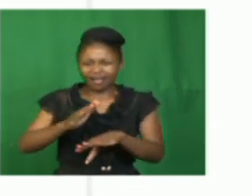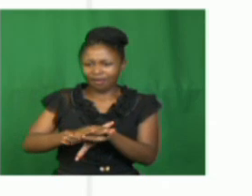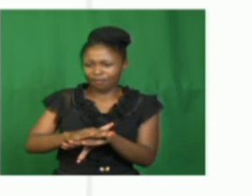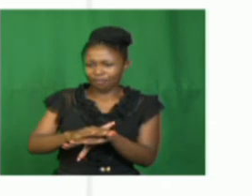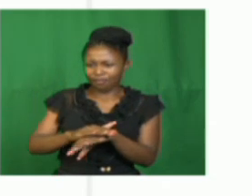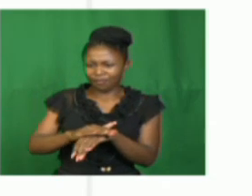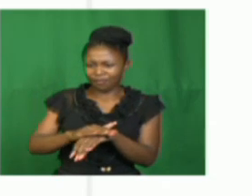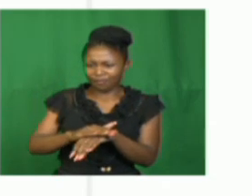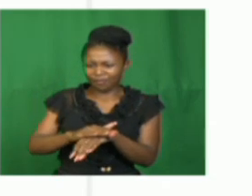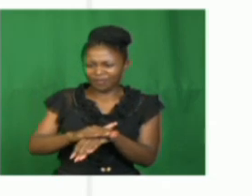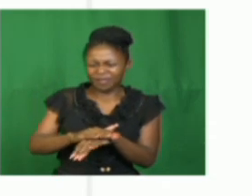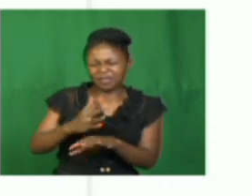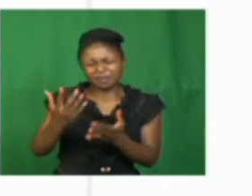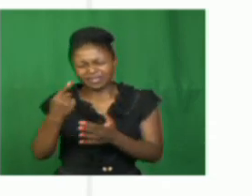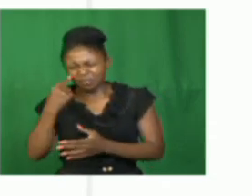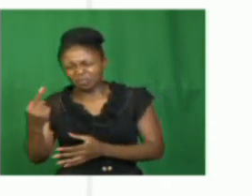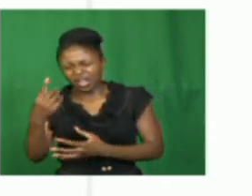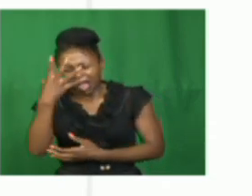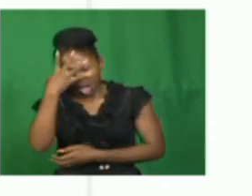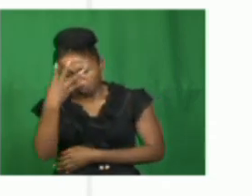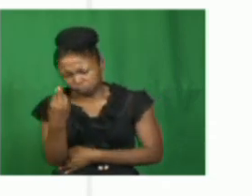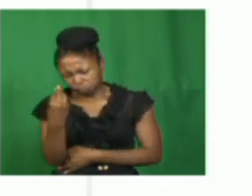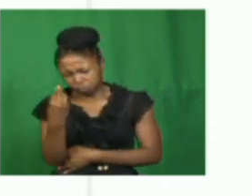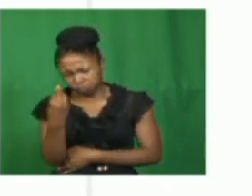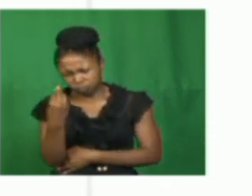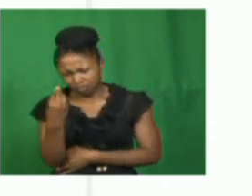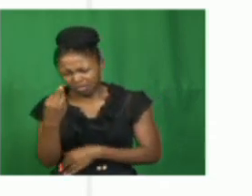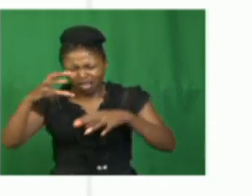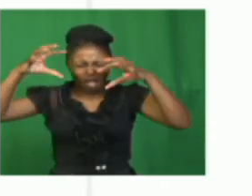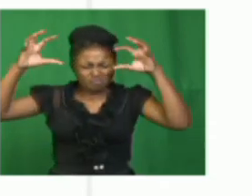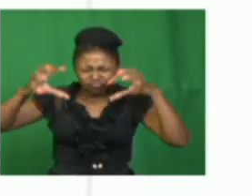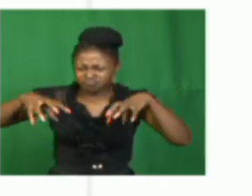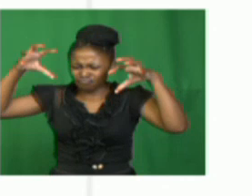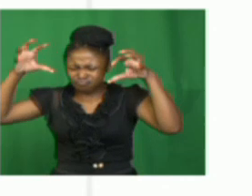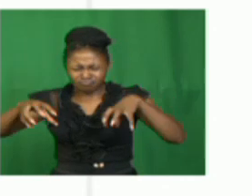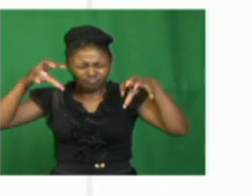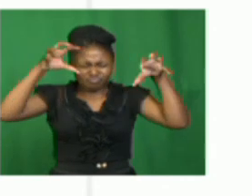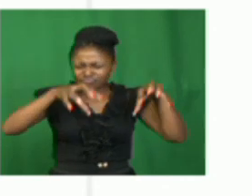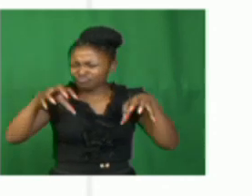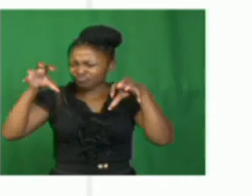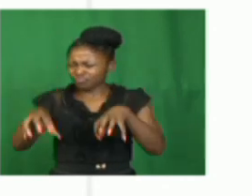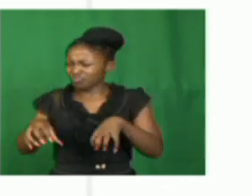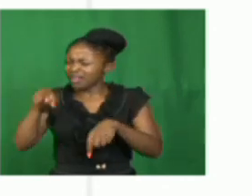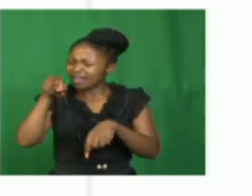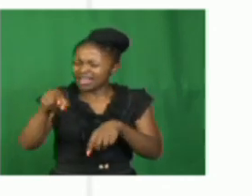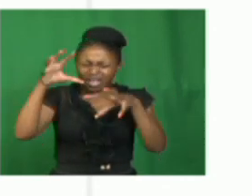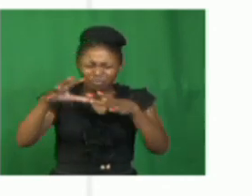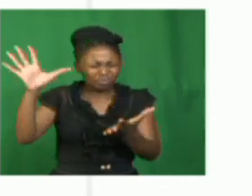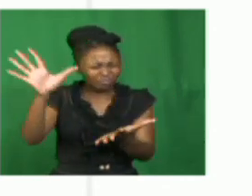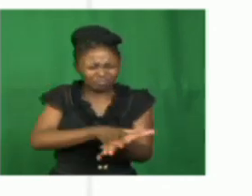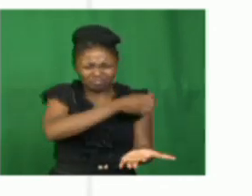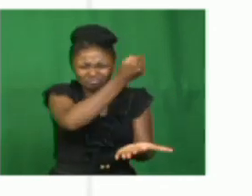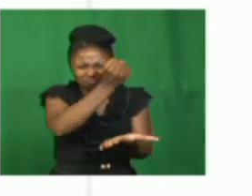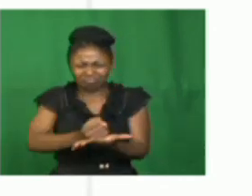that it is a sad mood. There were heavy rains, and these rains damaged